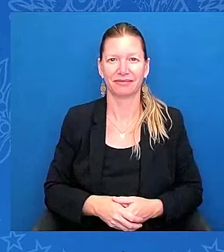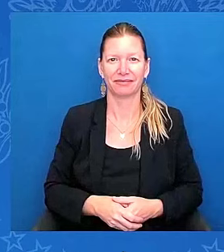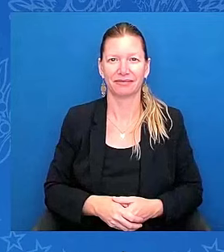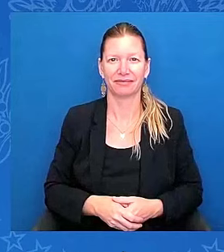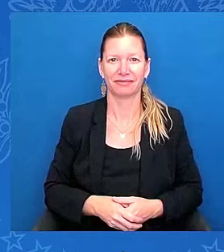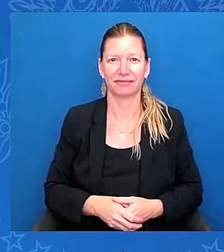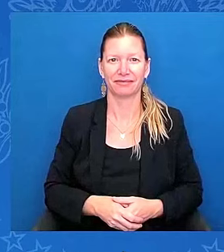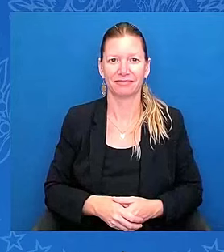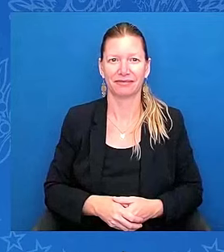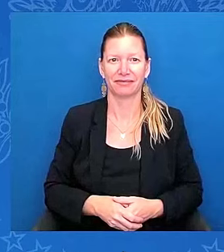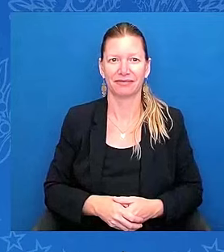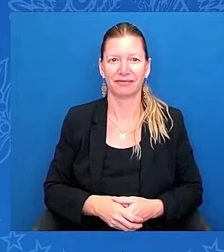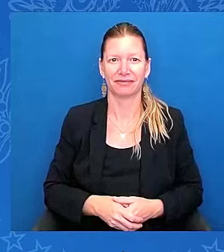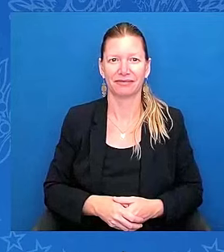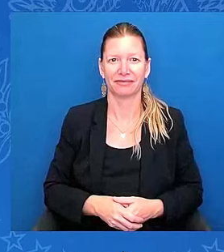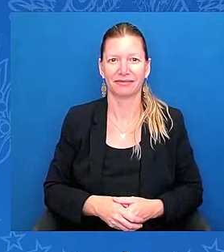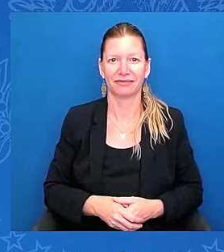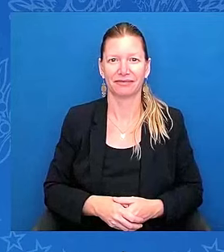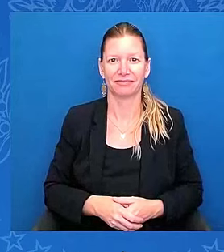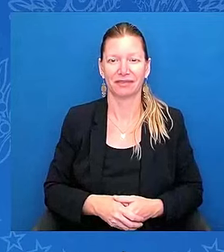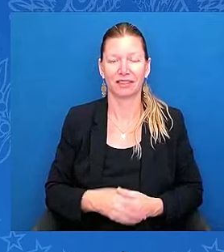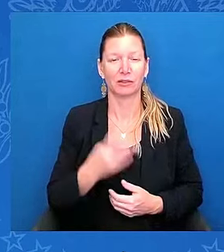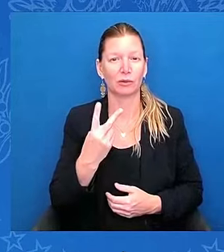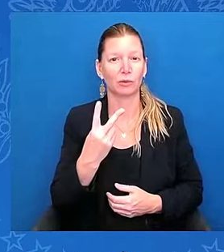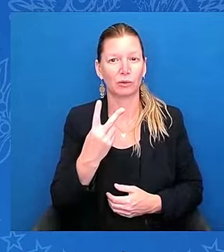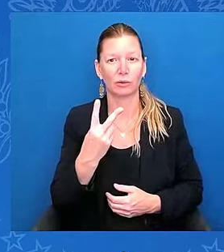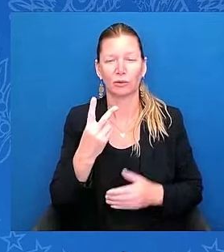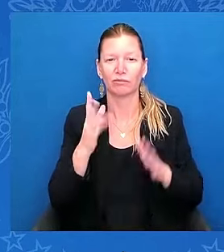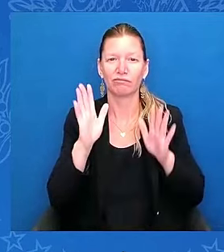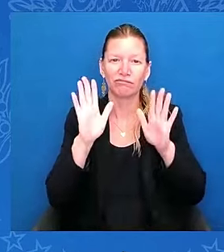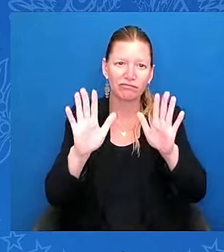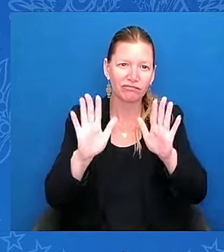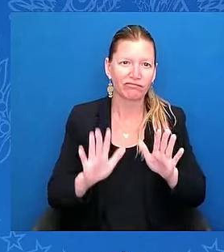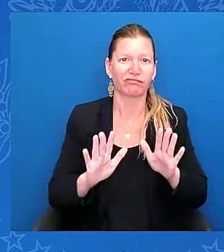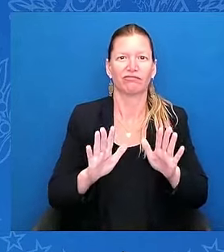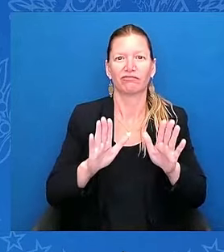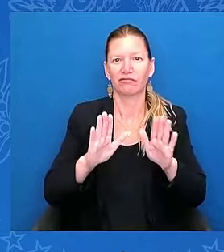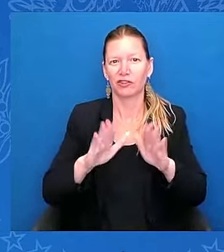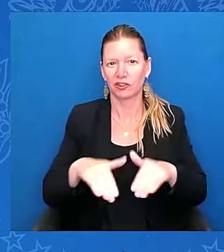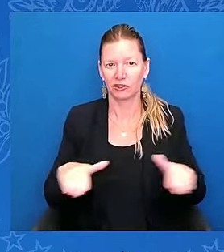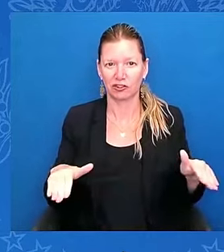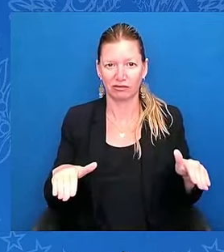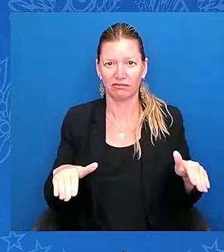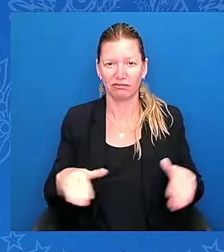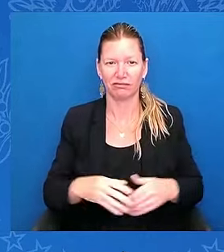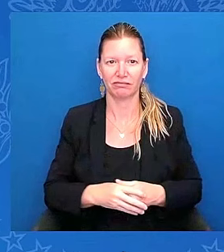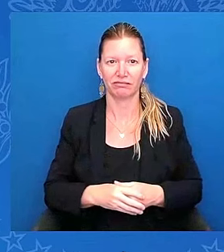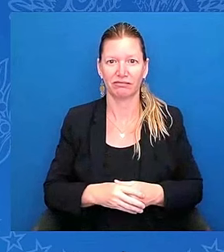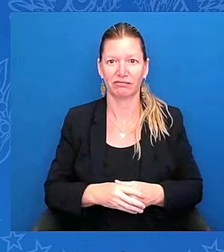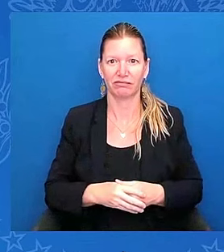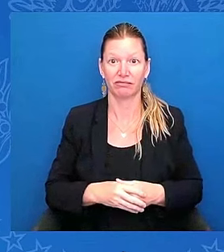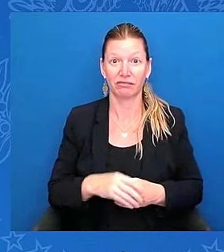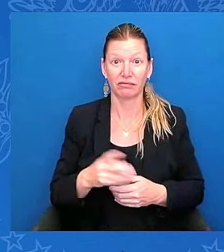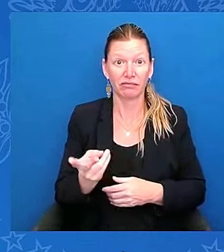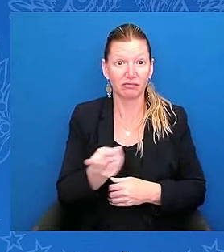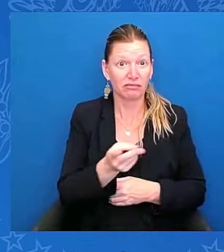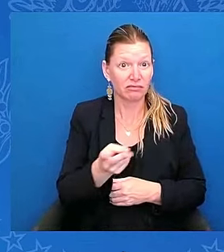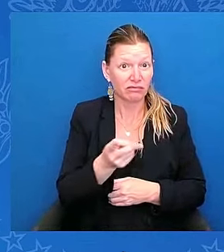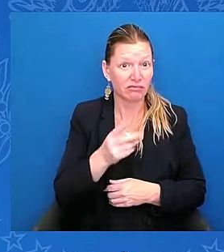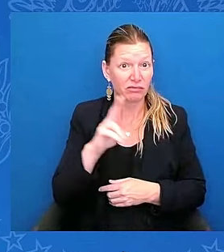And two magnificent children, all of whom are U.S. citizens and who are counting on me.